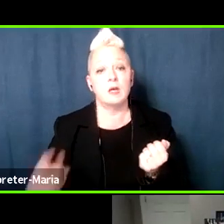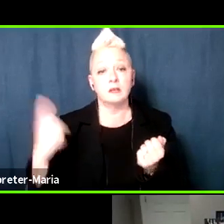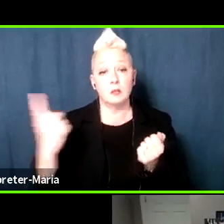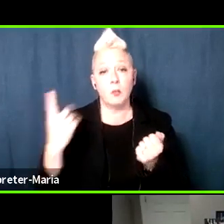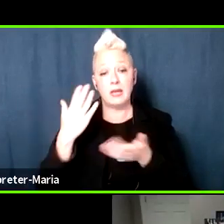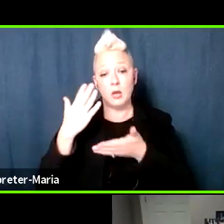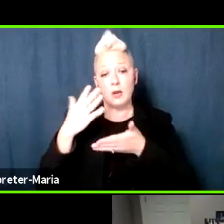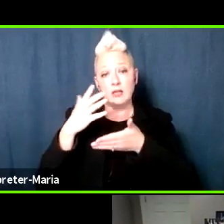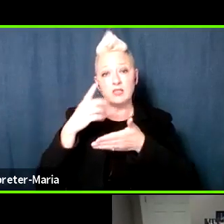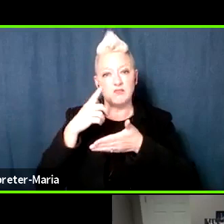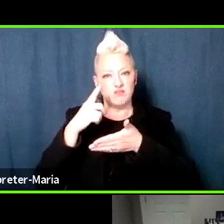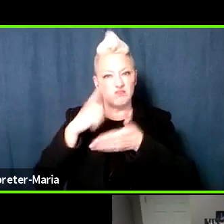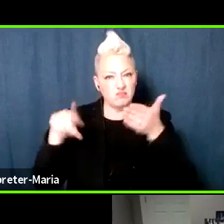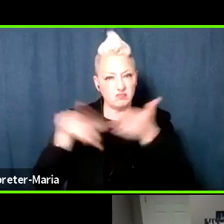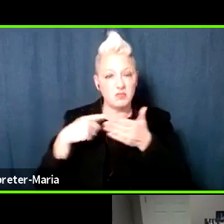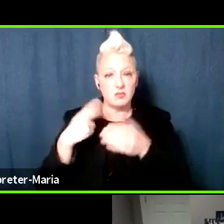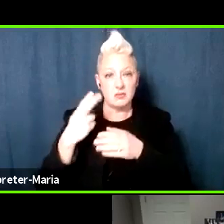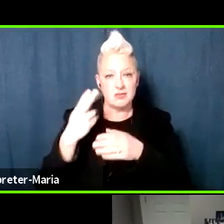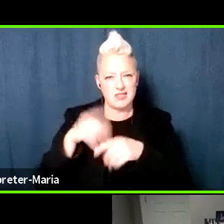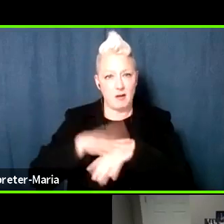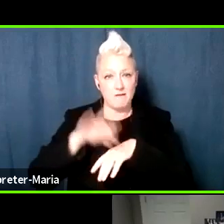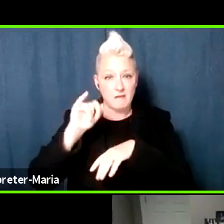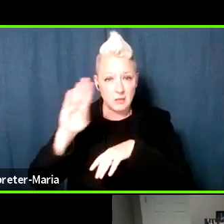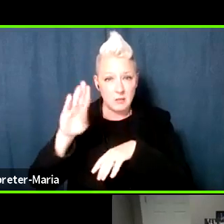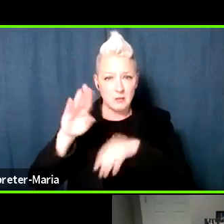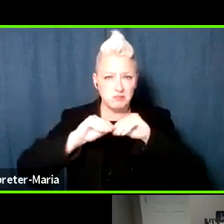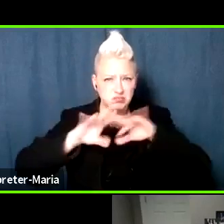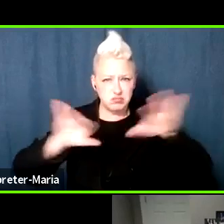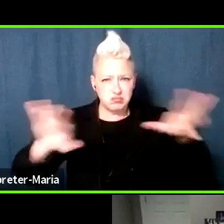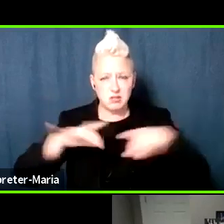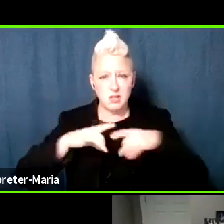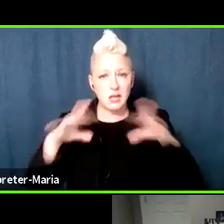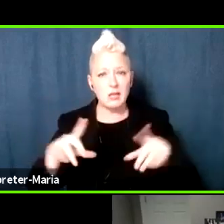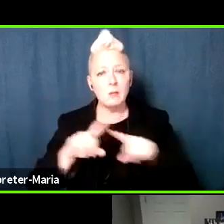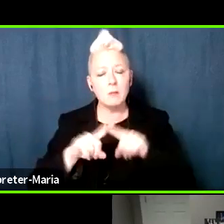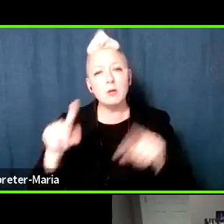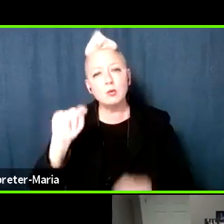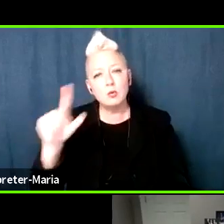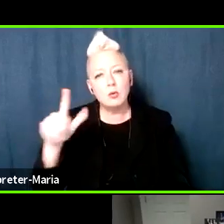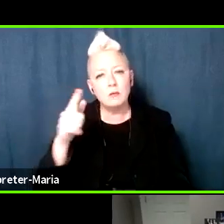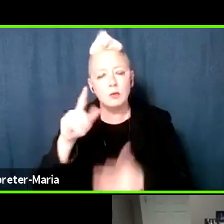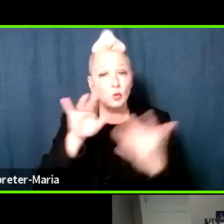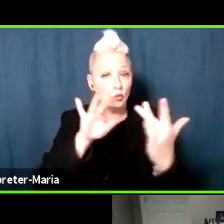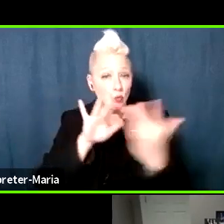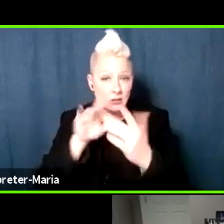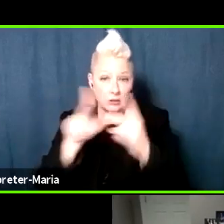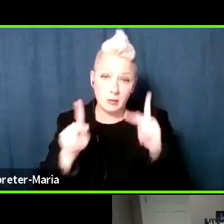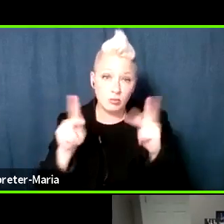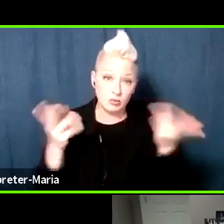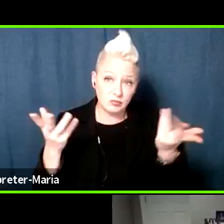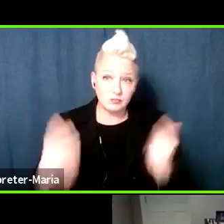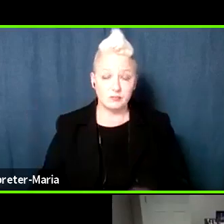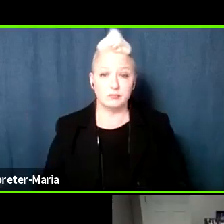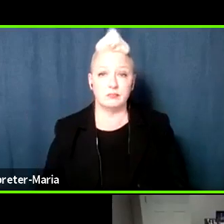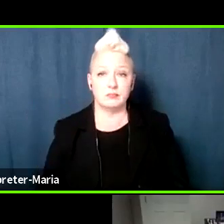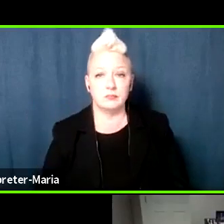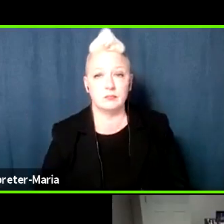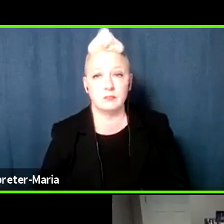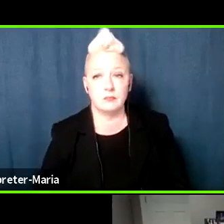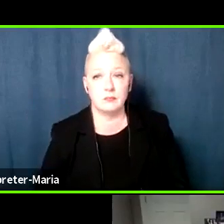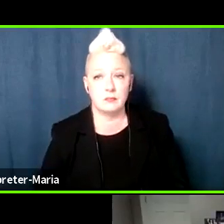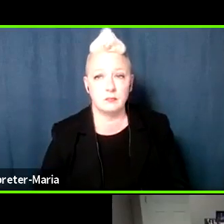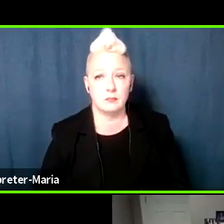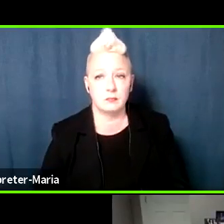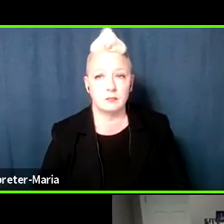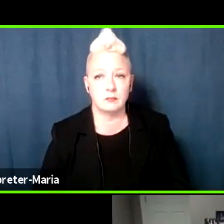spread hate, but it's a tool for reaching people. And we're hopeful that people